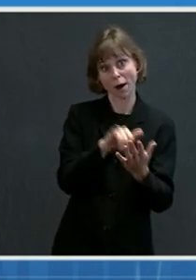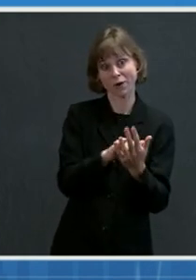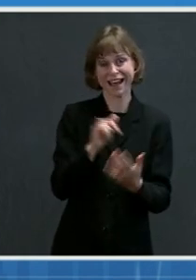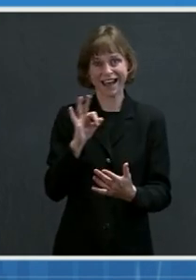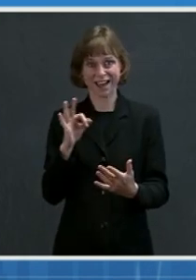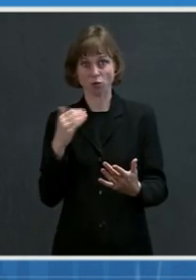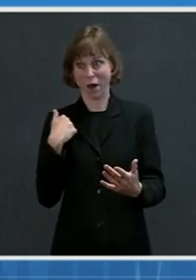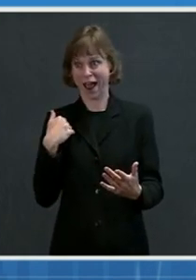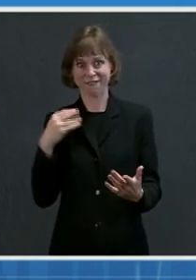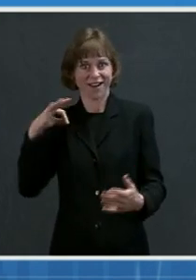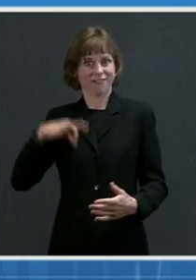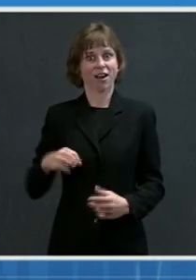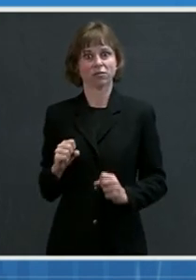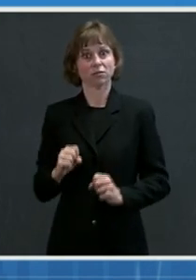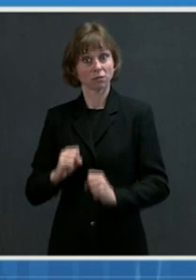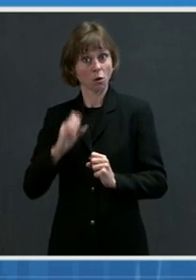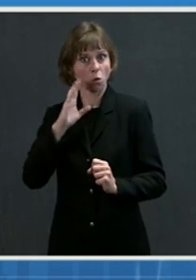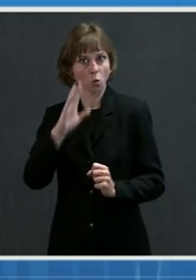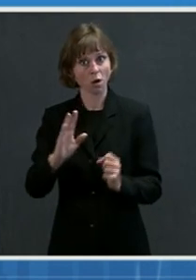that's how that came together.